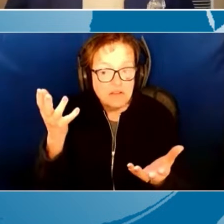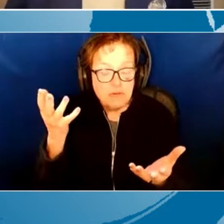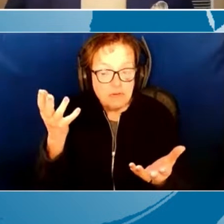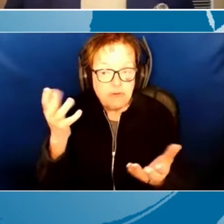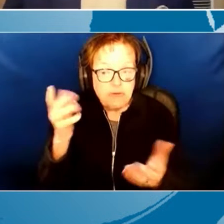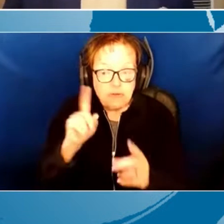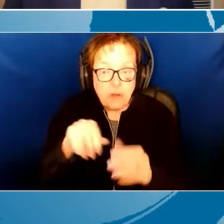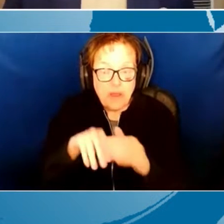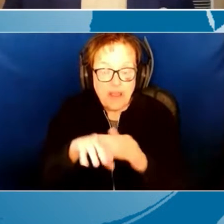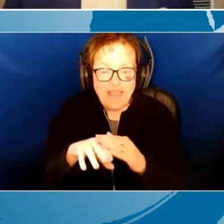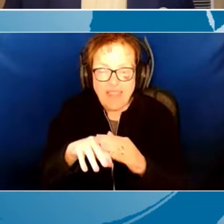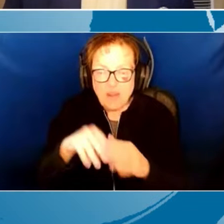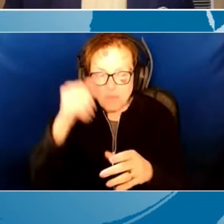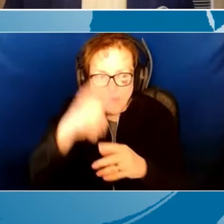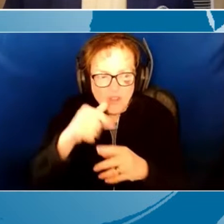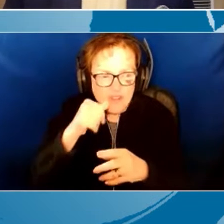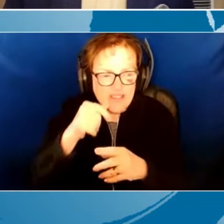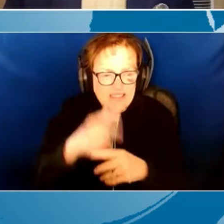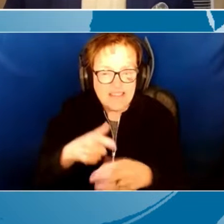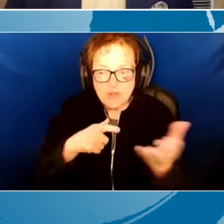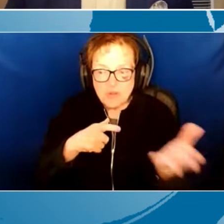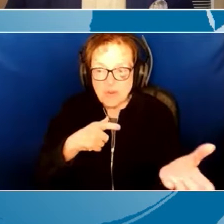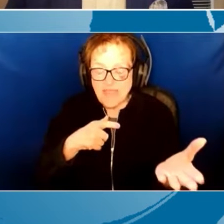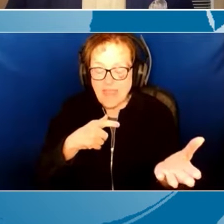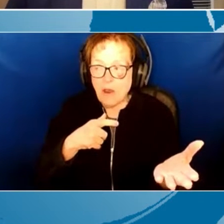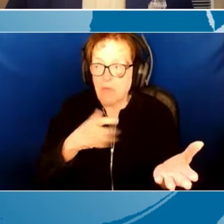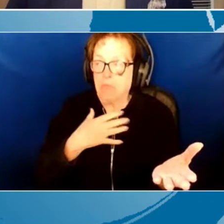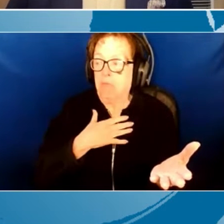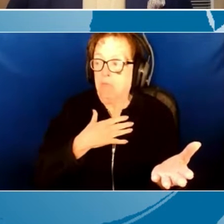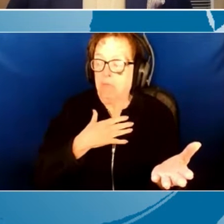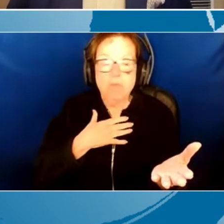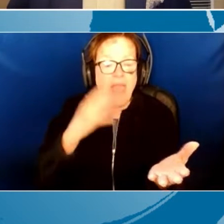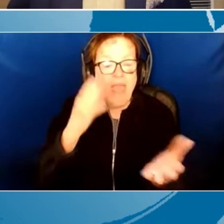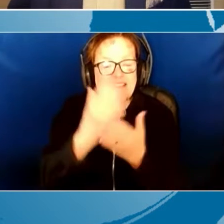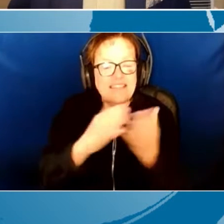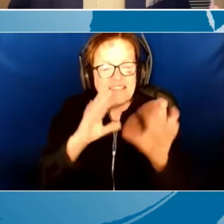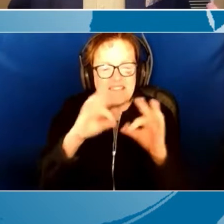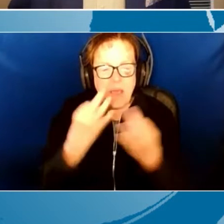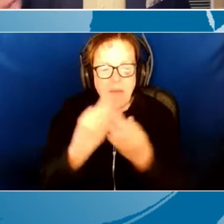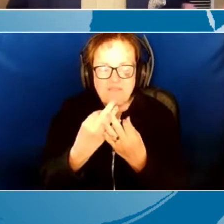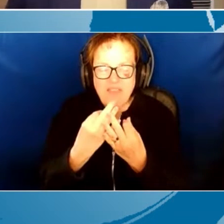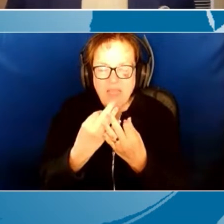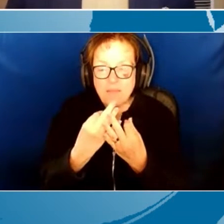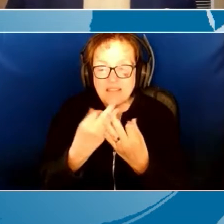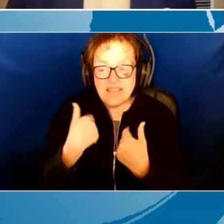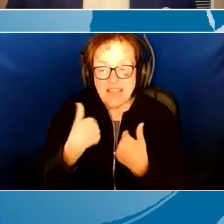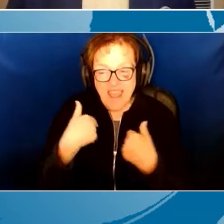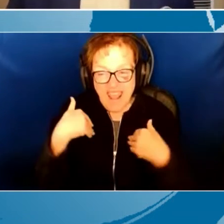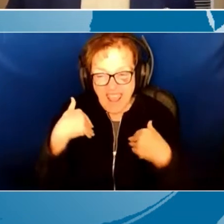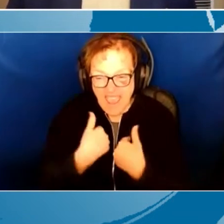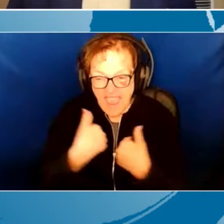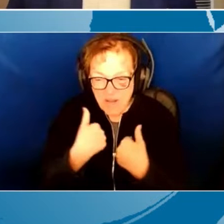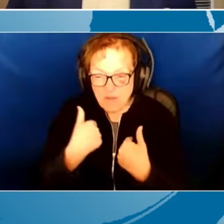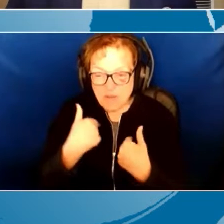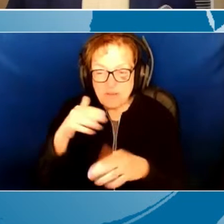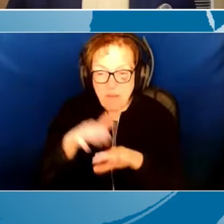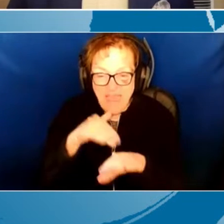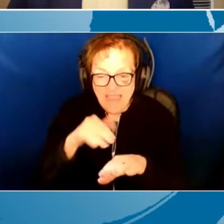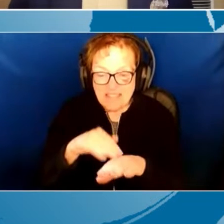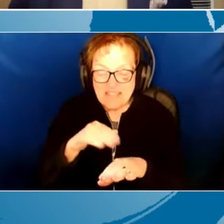siblings that were there. And some of the families that I visited, they had animals, pets.